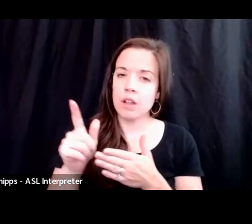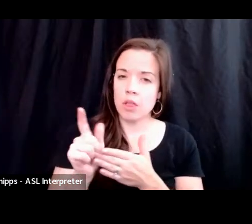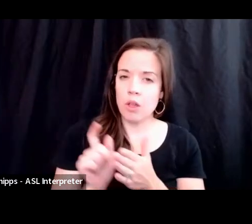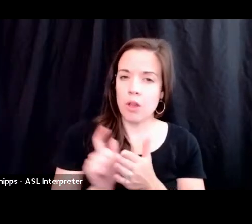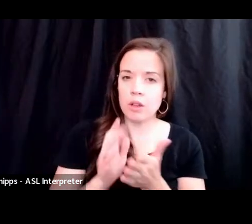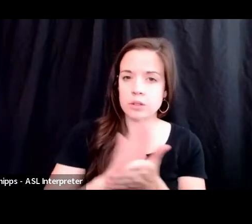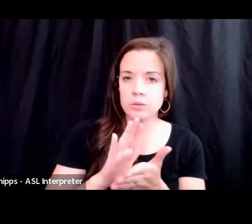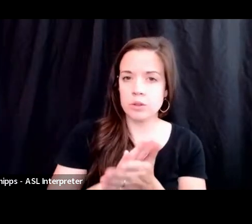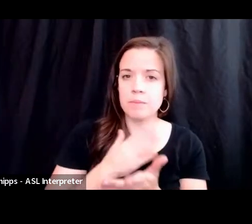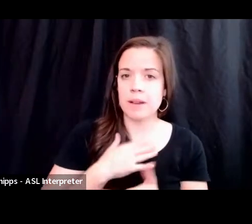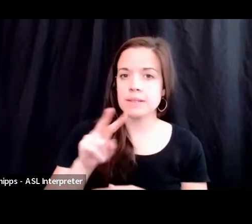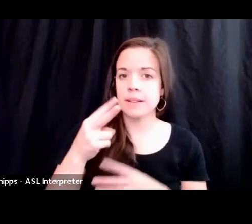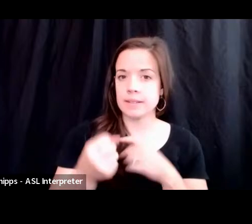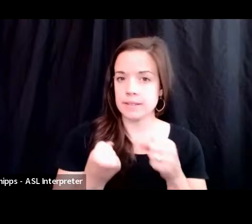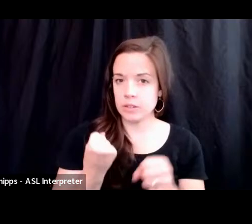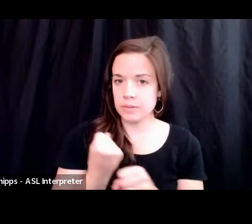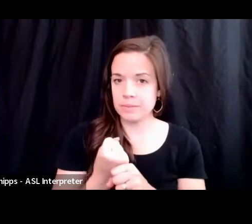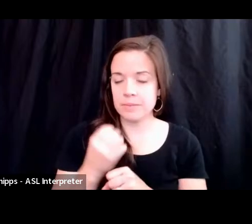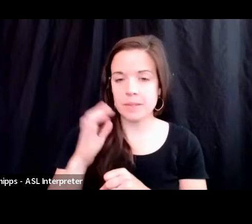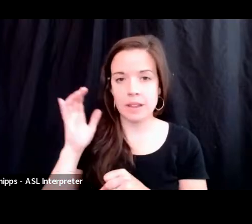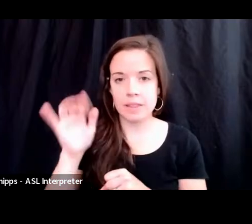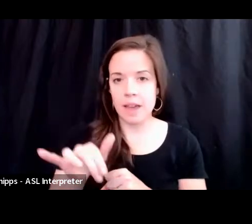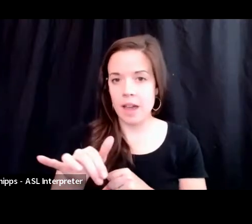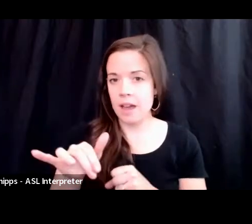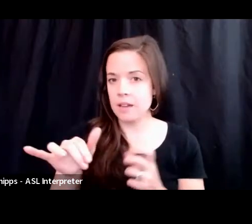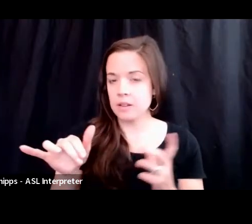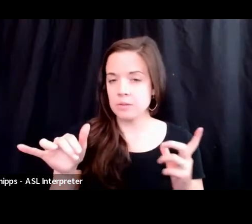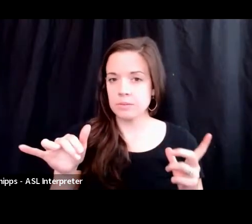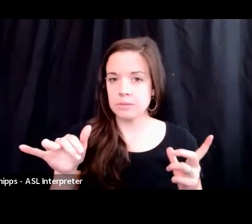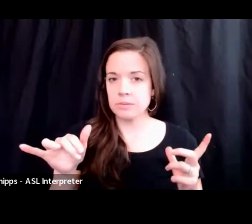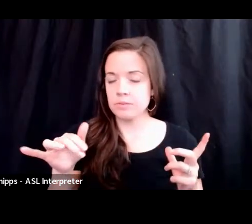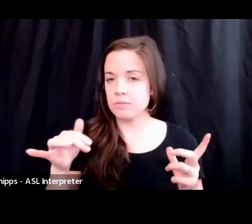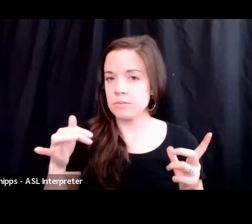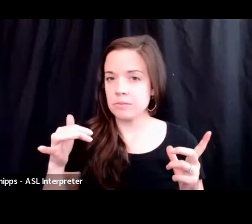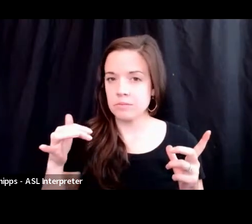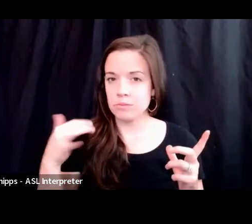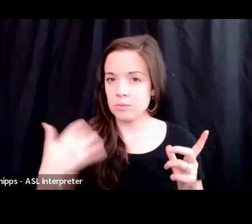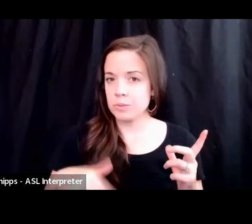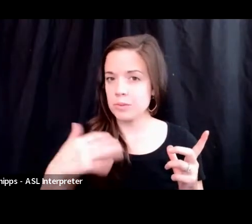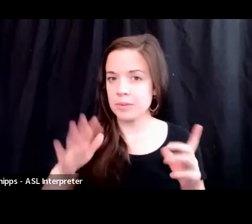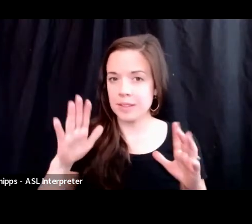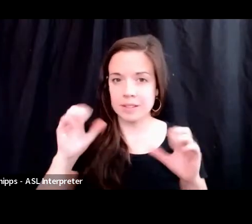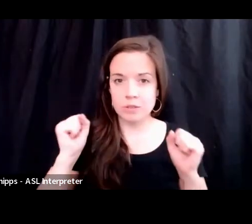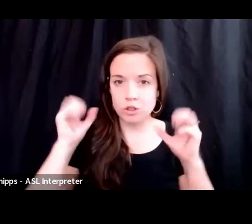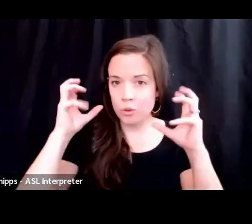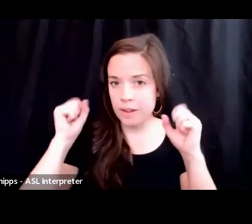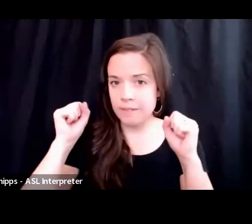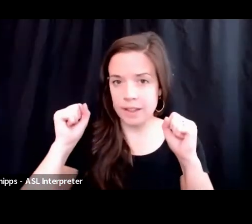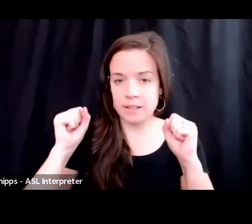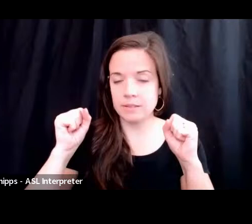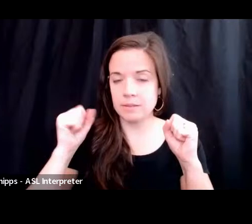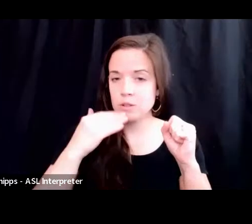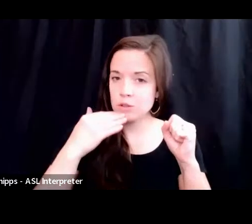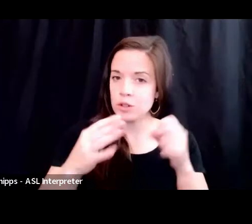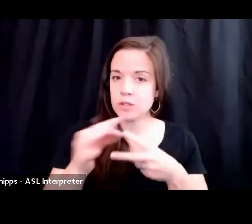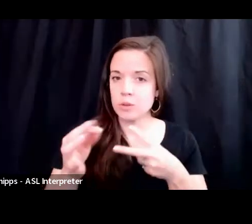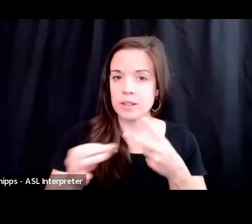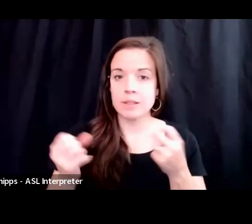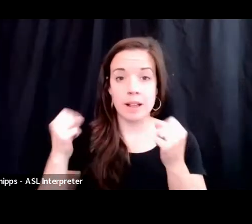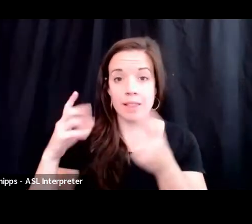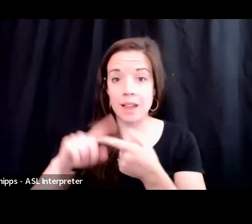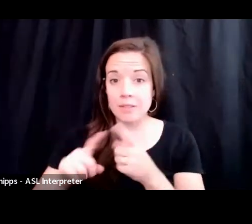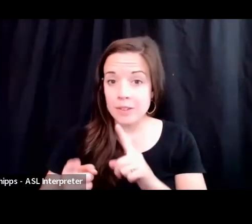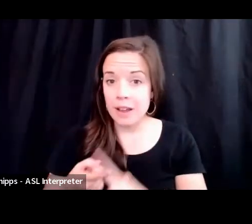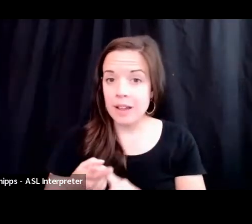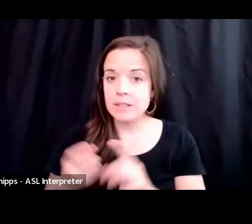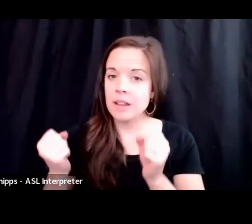it turned out to be a terrific, terrific thing that I did. I made a lot of friends. And a lot of